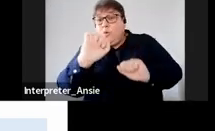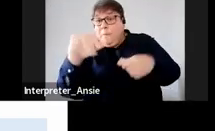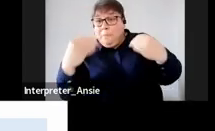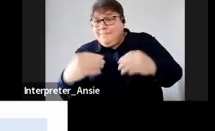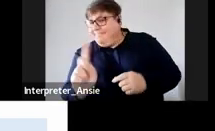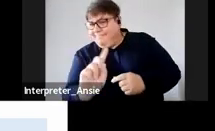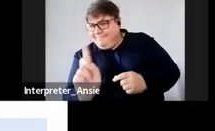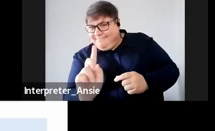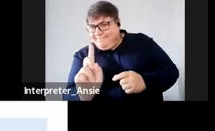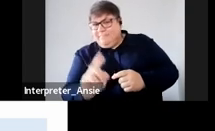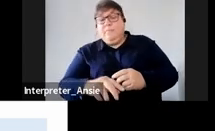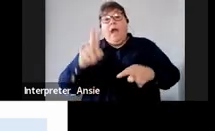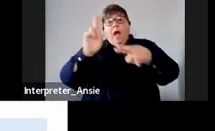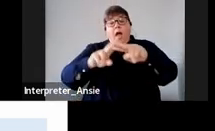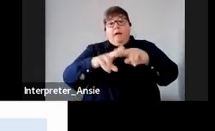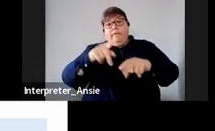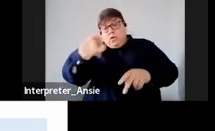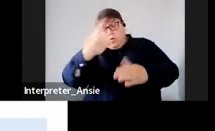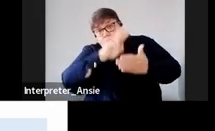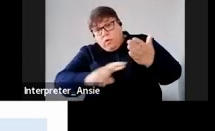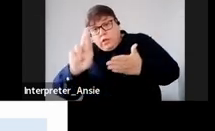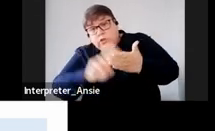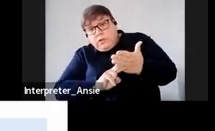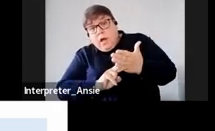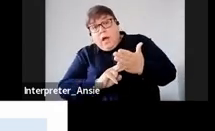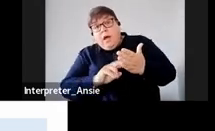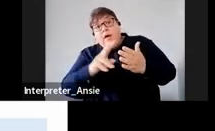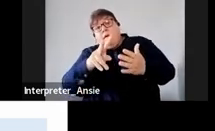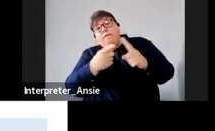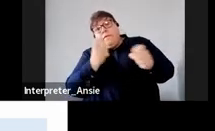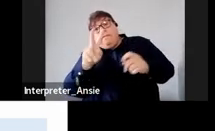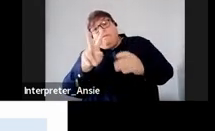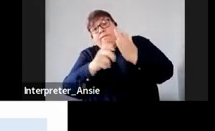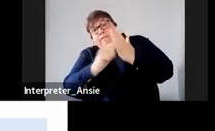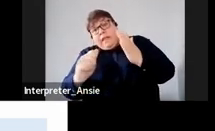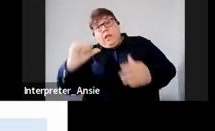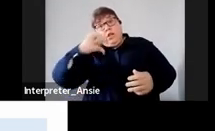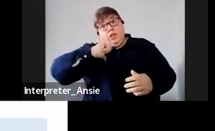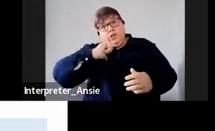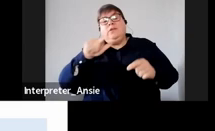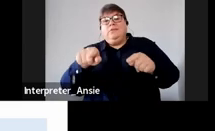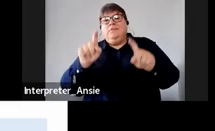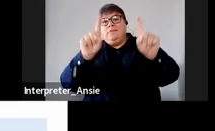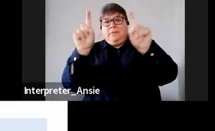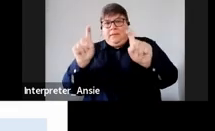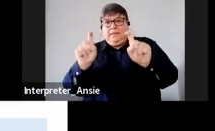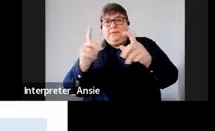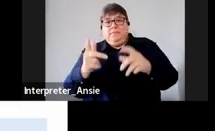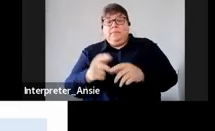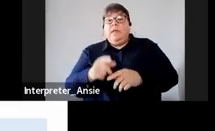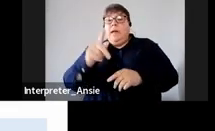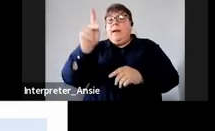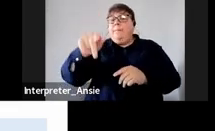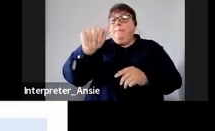will be notified when you are registering or your VET return the pays will end monthly or